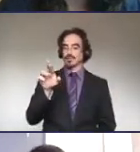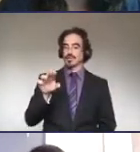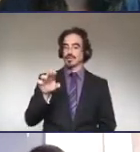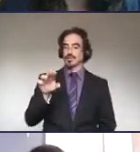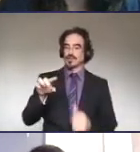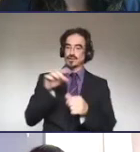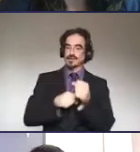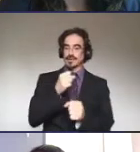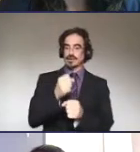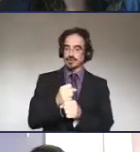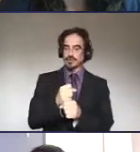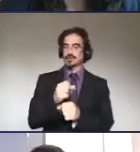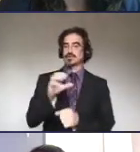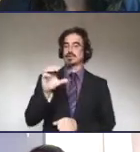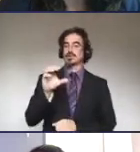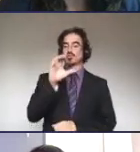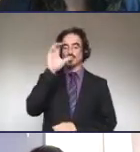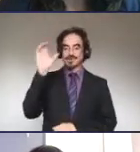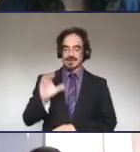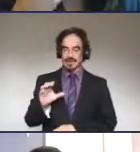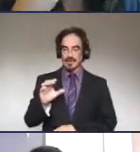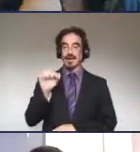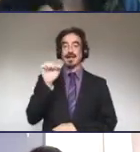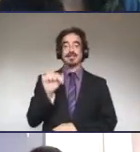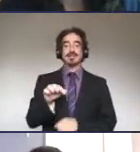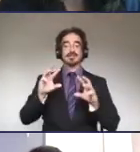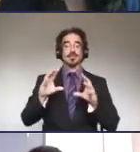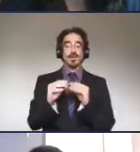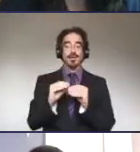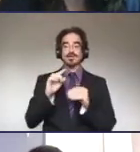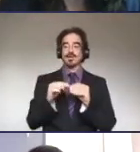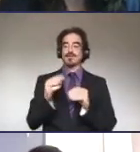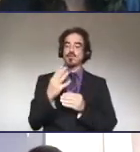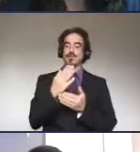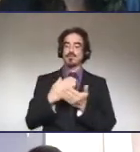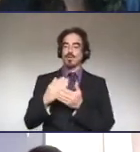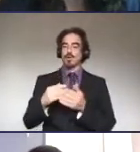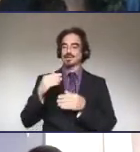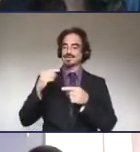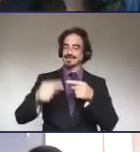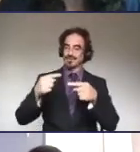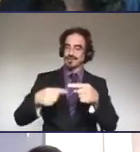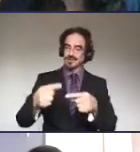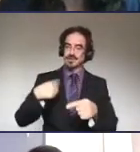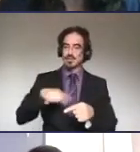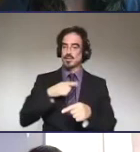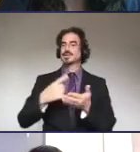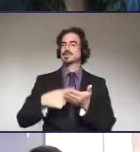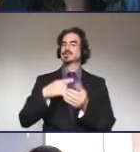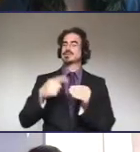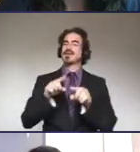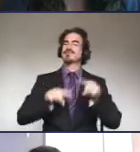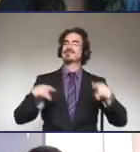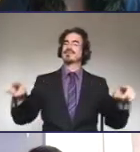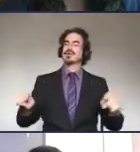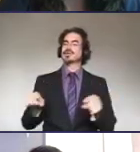Christina Wetzel. This webinar is part of a four part series where we will focus on various areas of diversity with members of